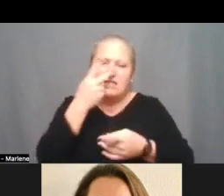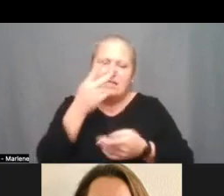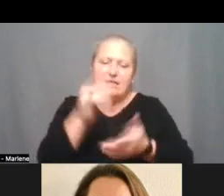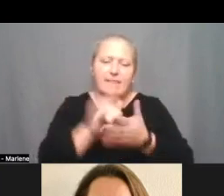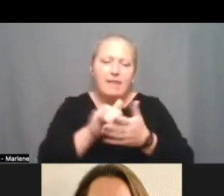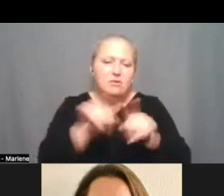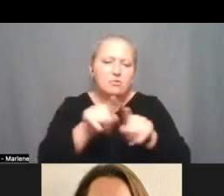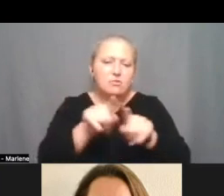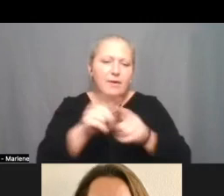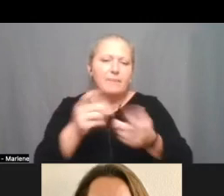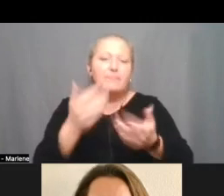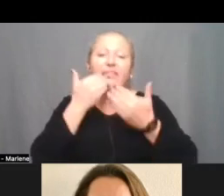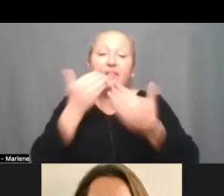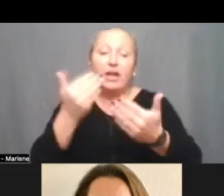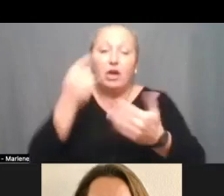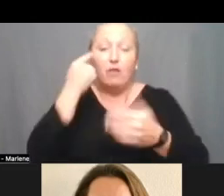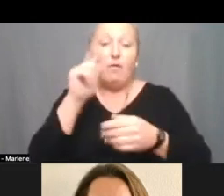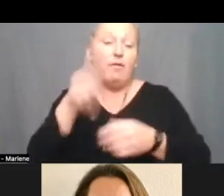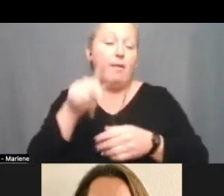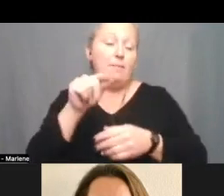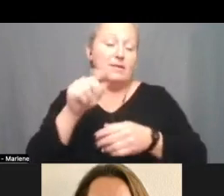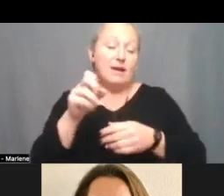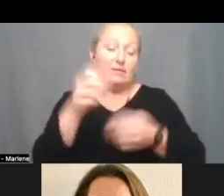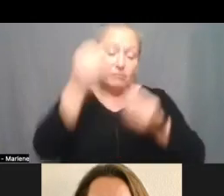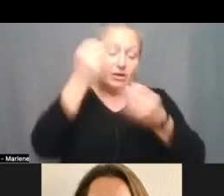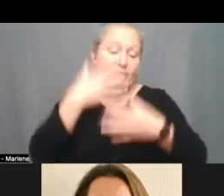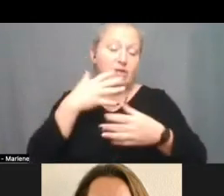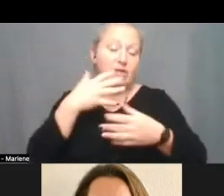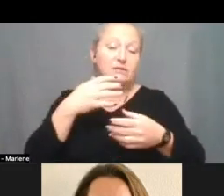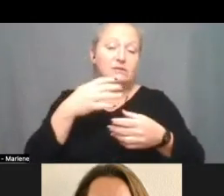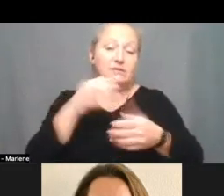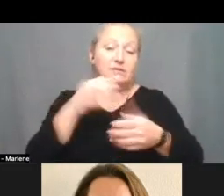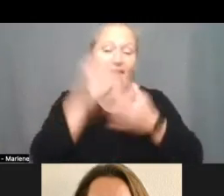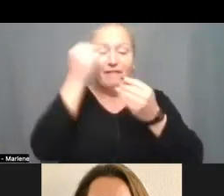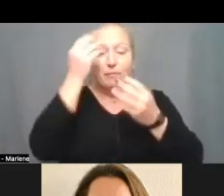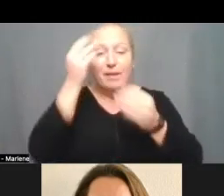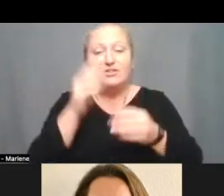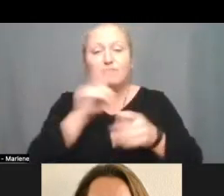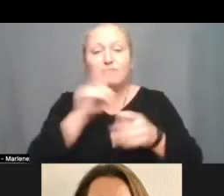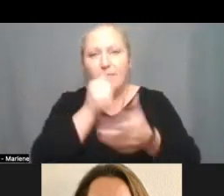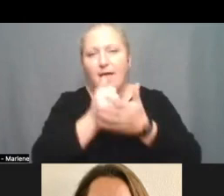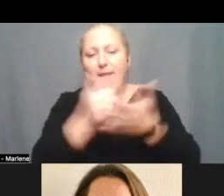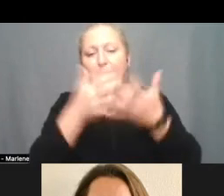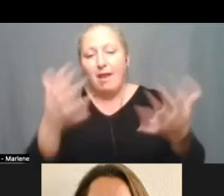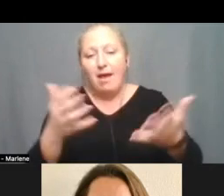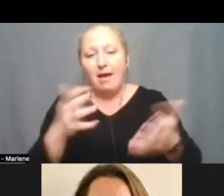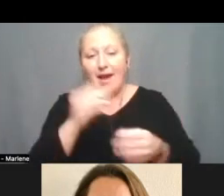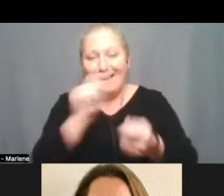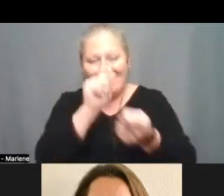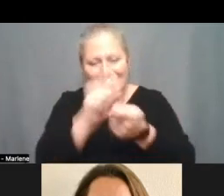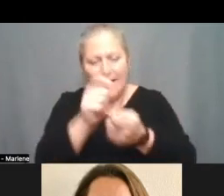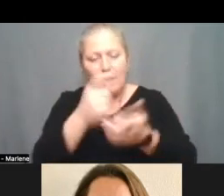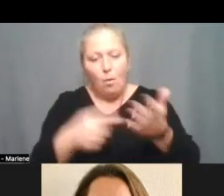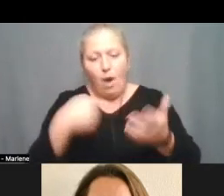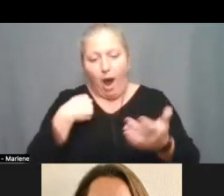thank you for for the update and giving us um this information that's really helpful and kind of exactly what i'm